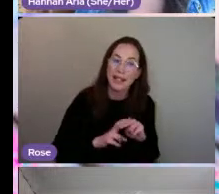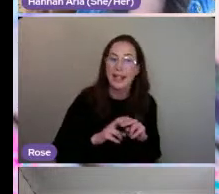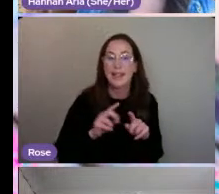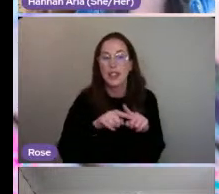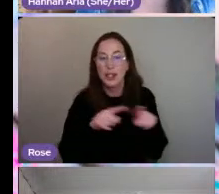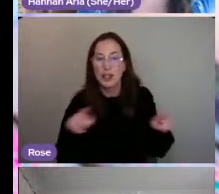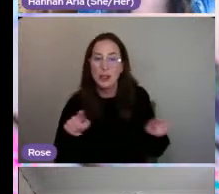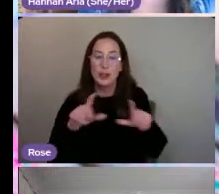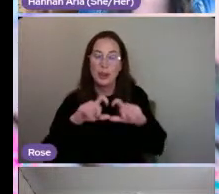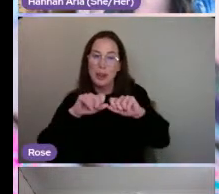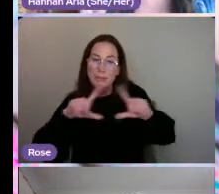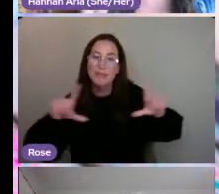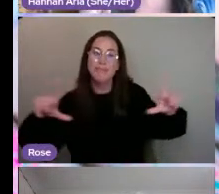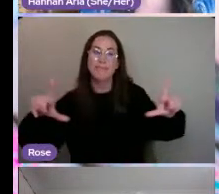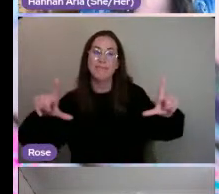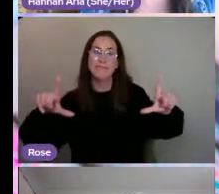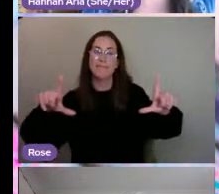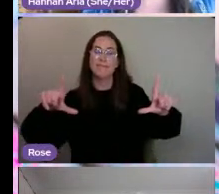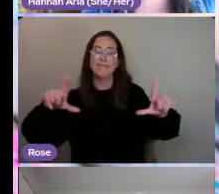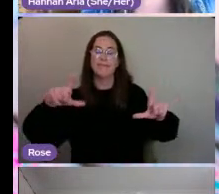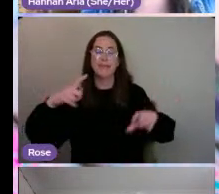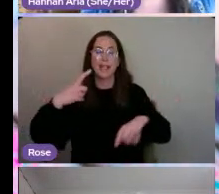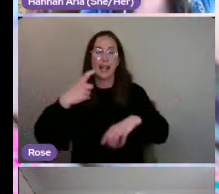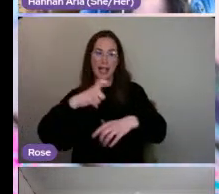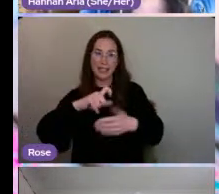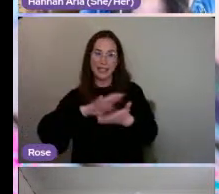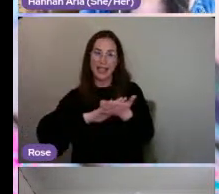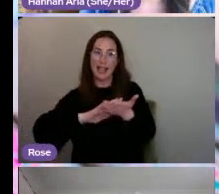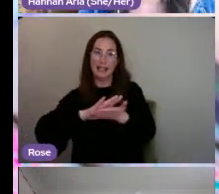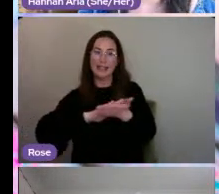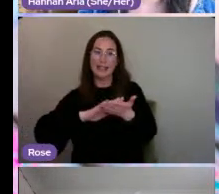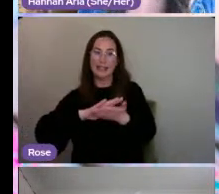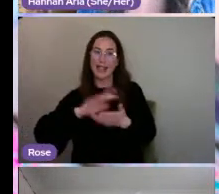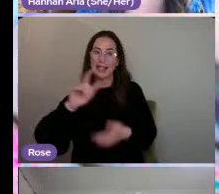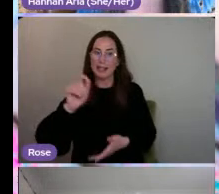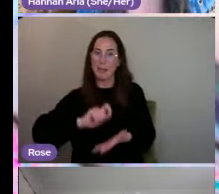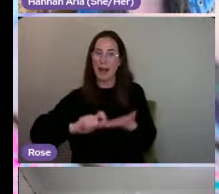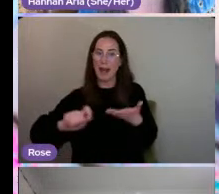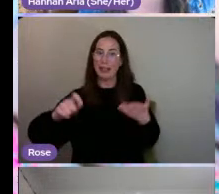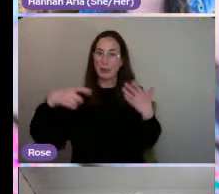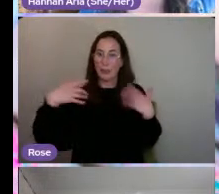the ultimate prize could be one of these sanitising pens. You never know.